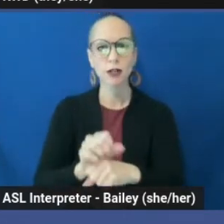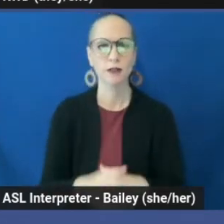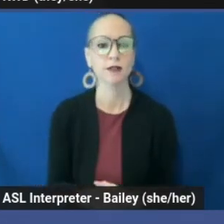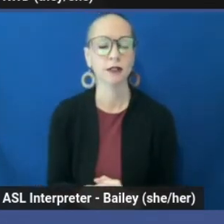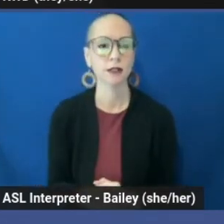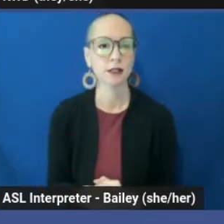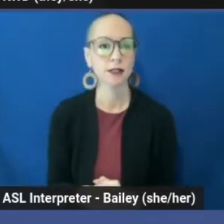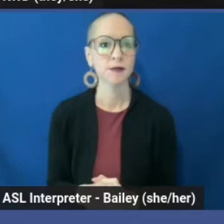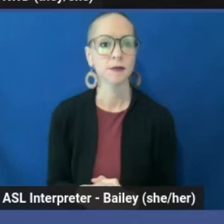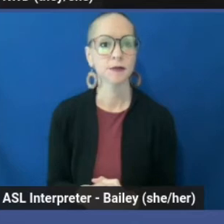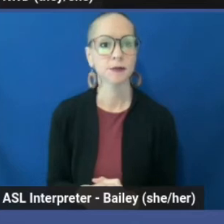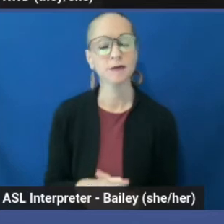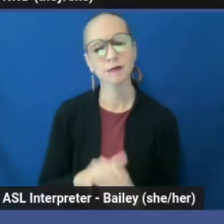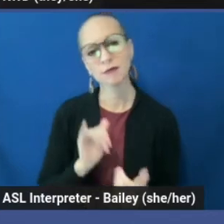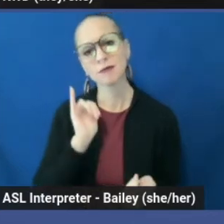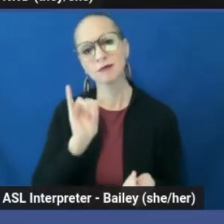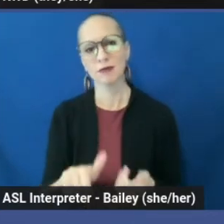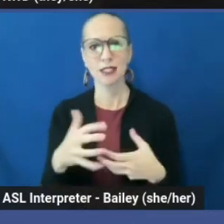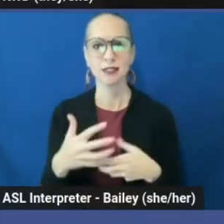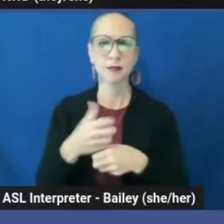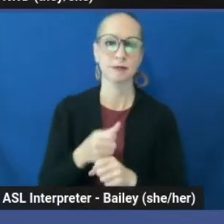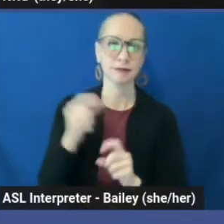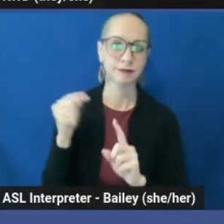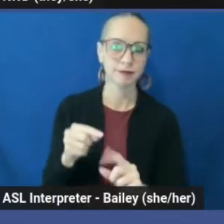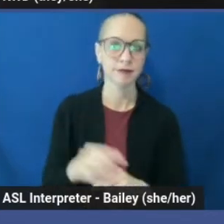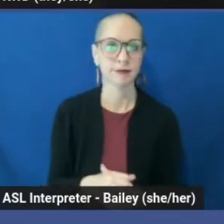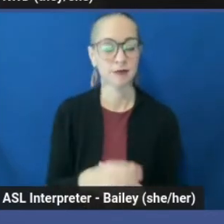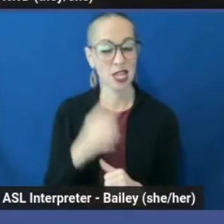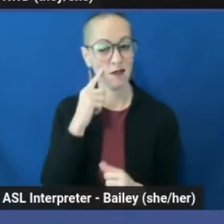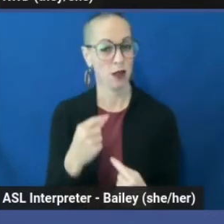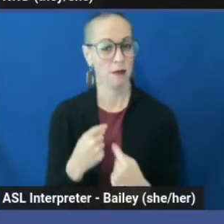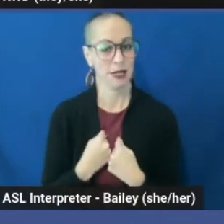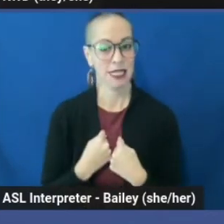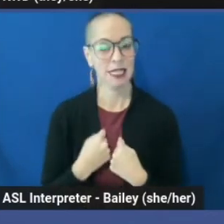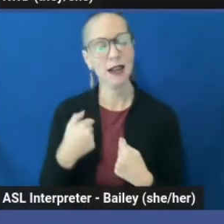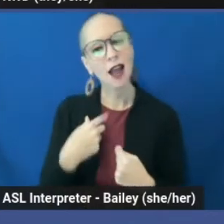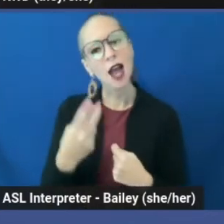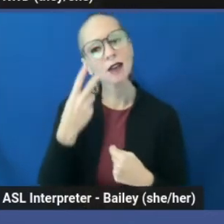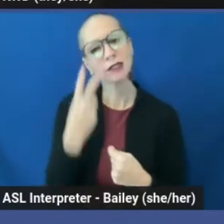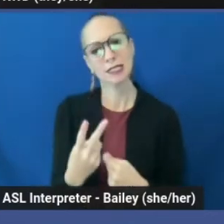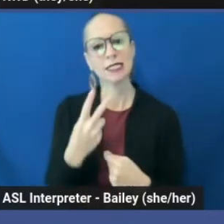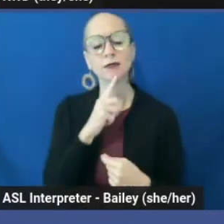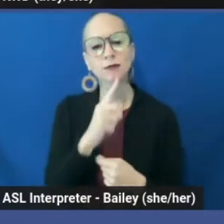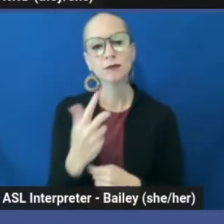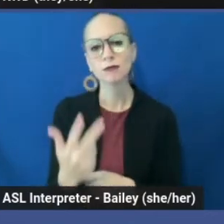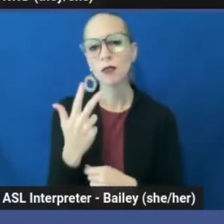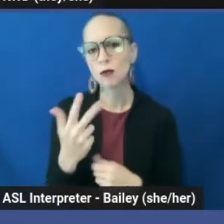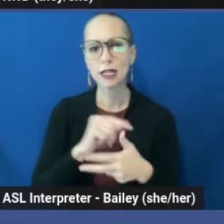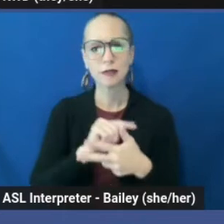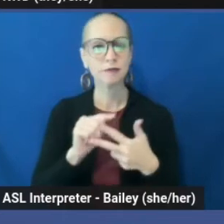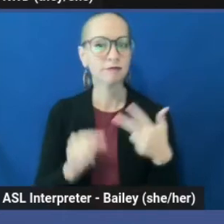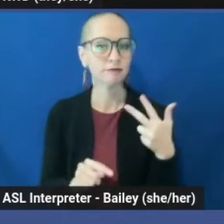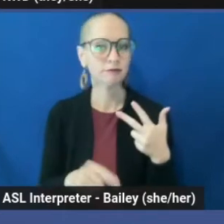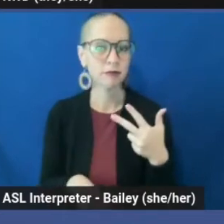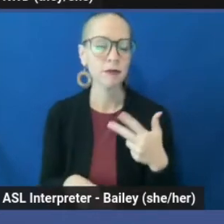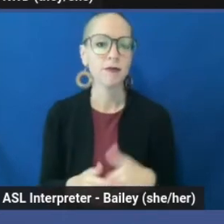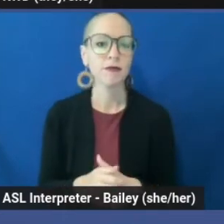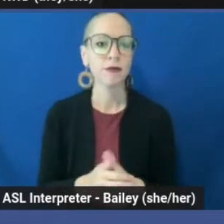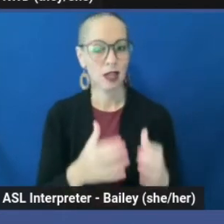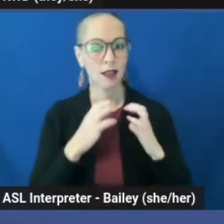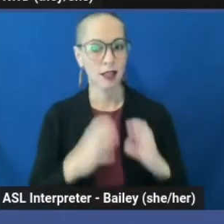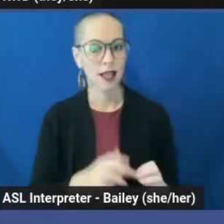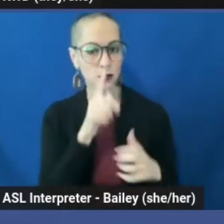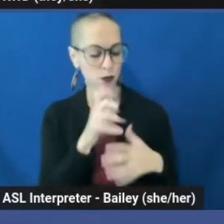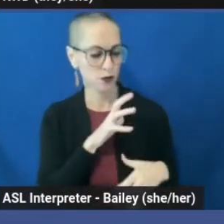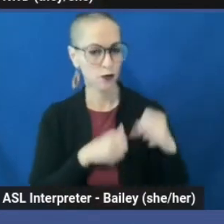this is the juice. So for me, I've seen it in three really specific and pivotal ways. Clients who are